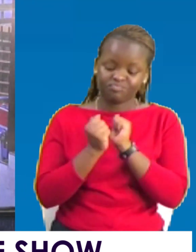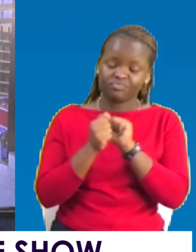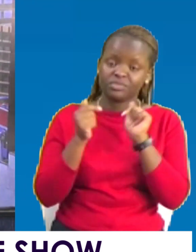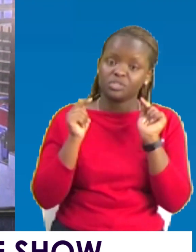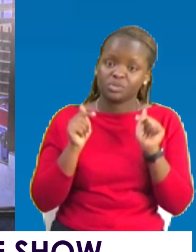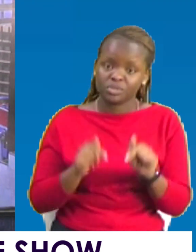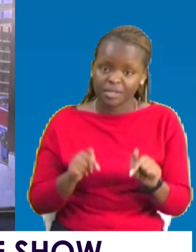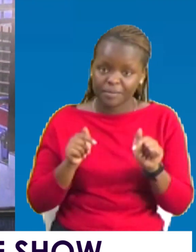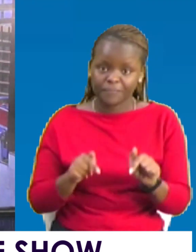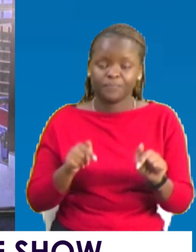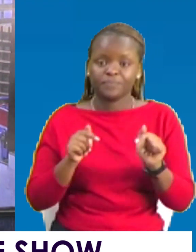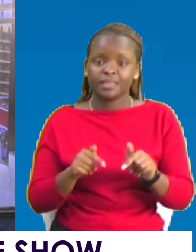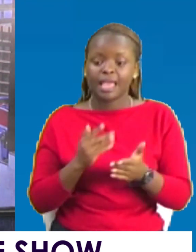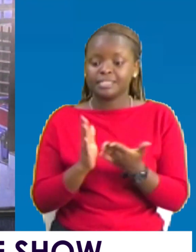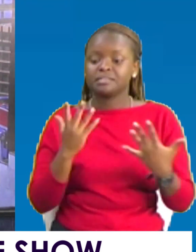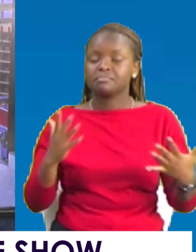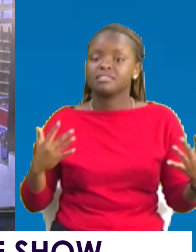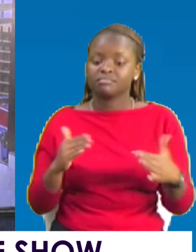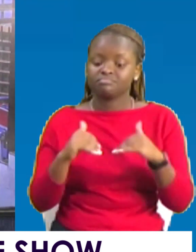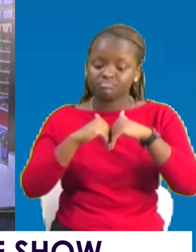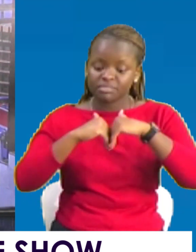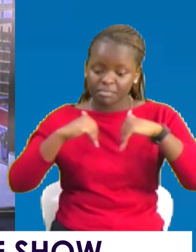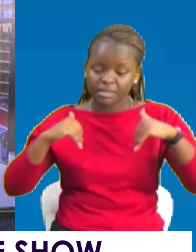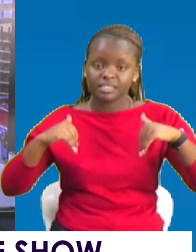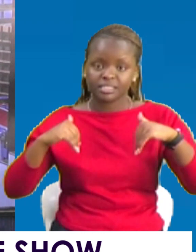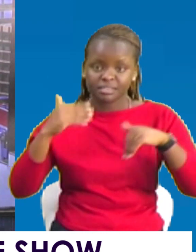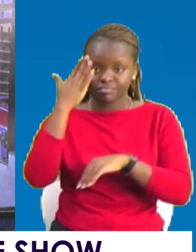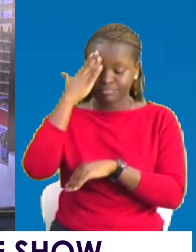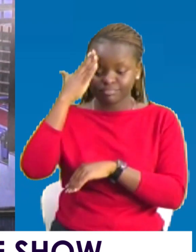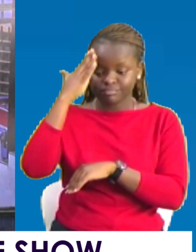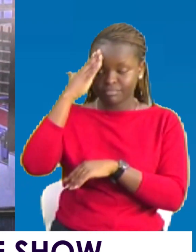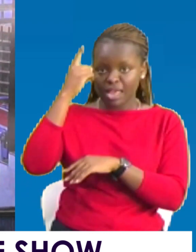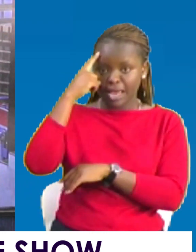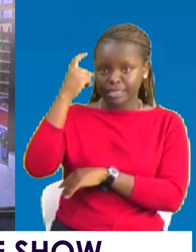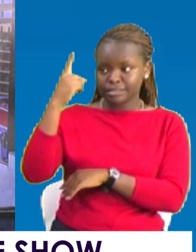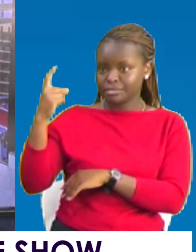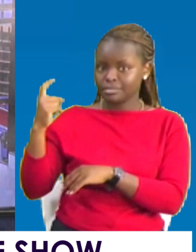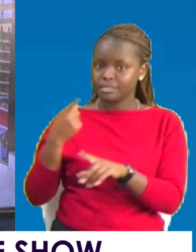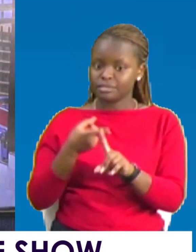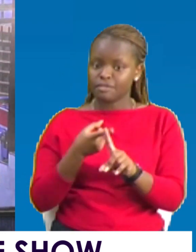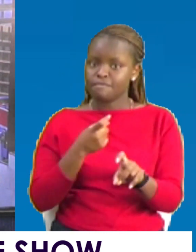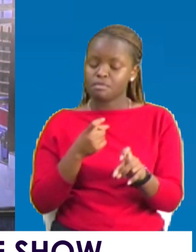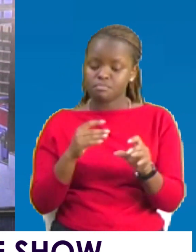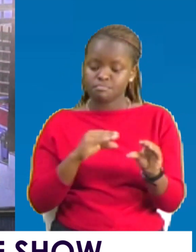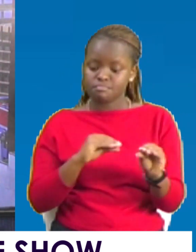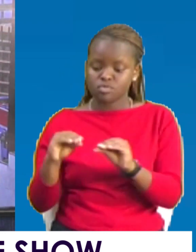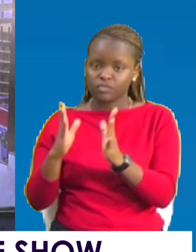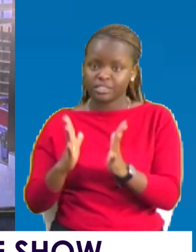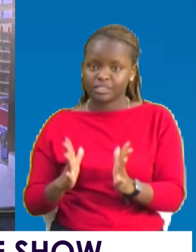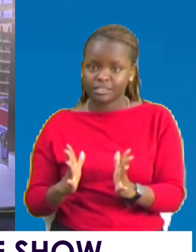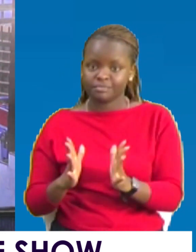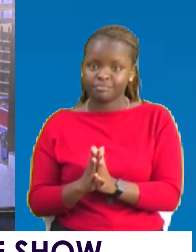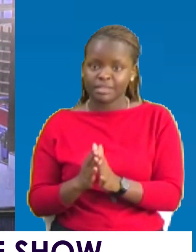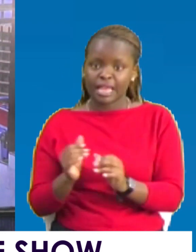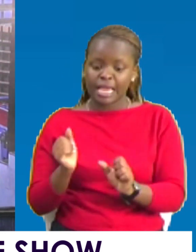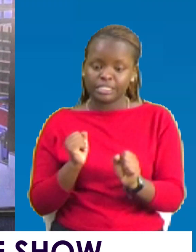There is something that separates you know from dreamers, from movers, from